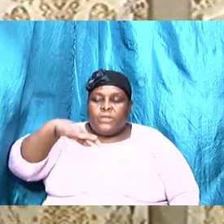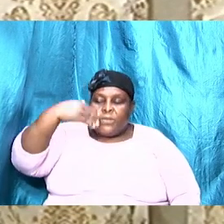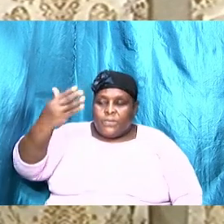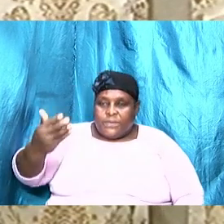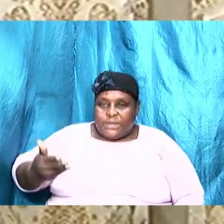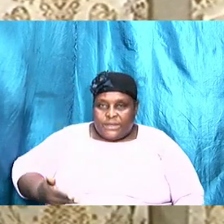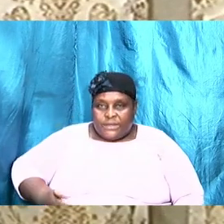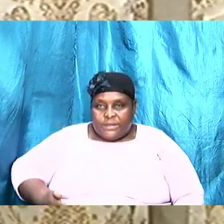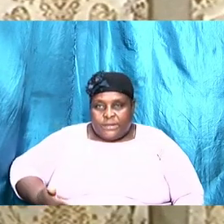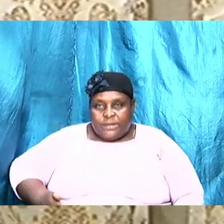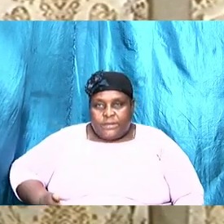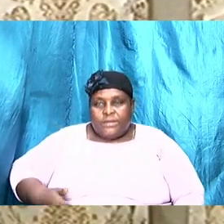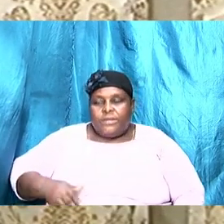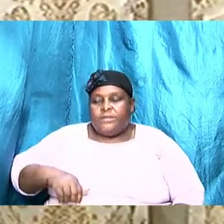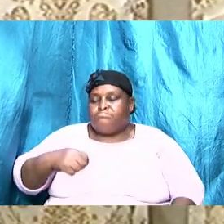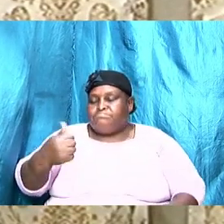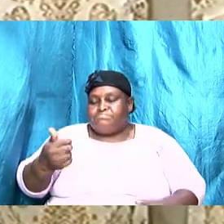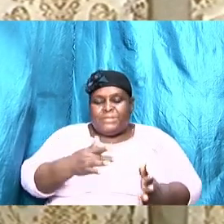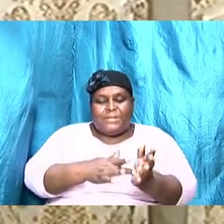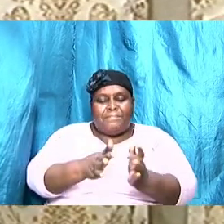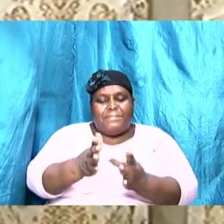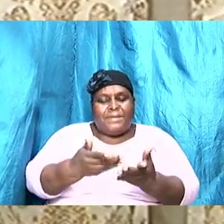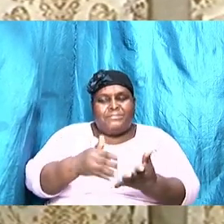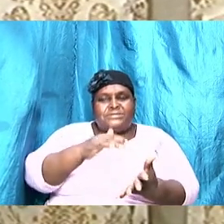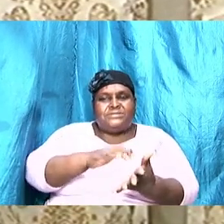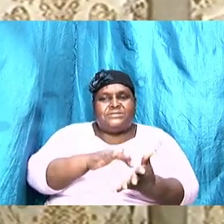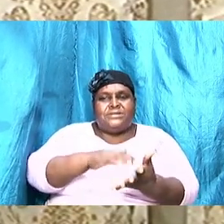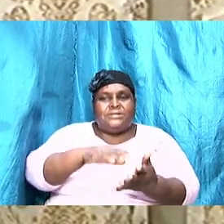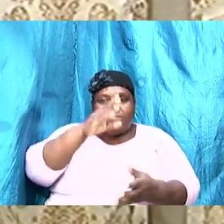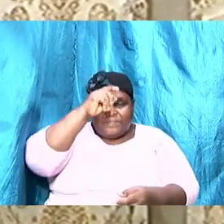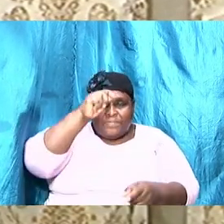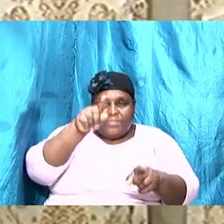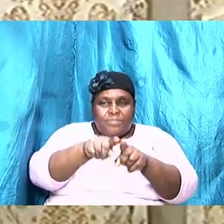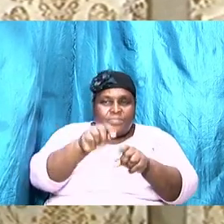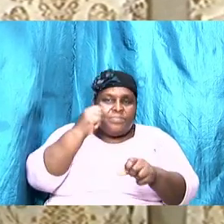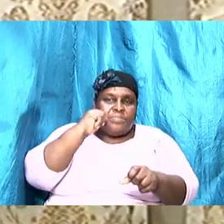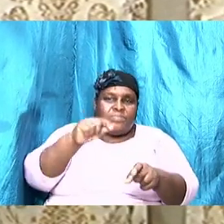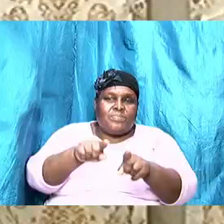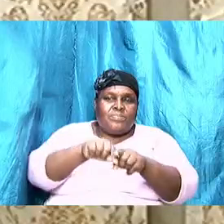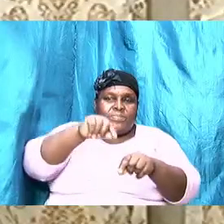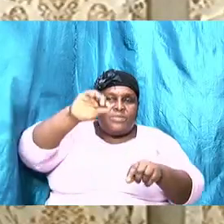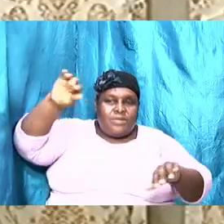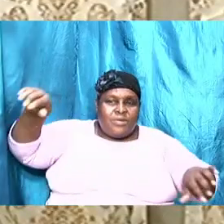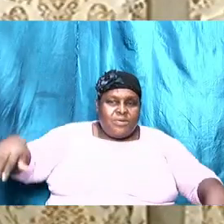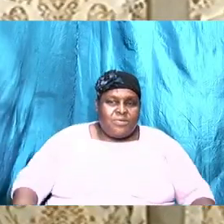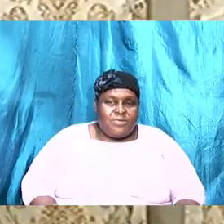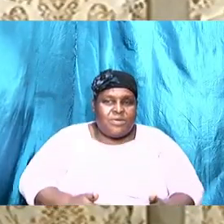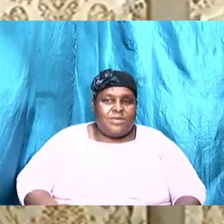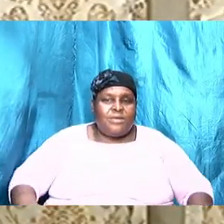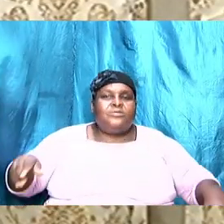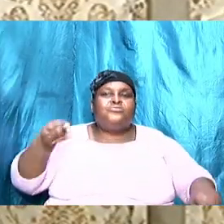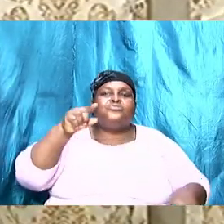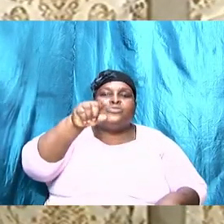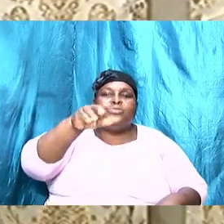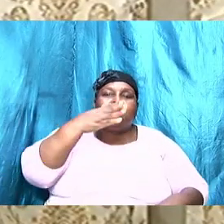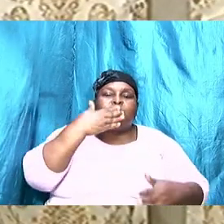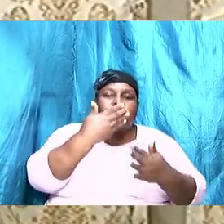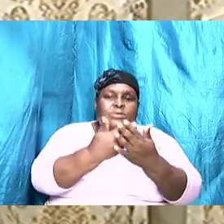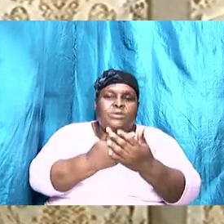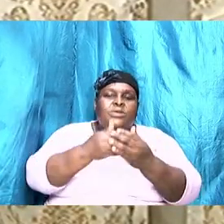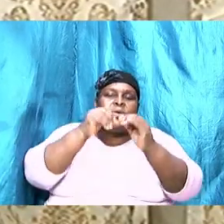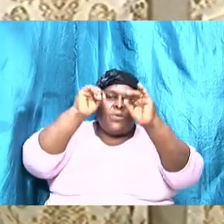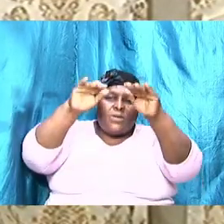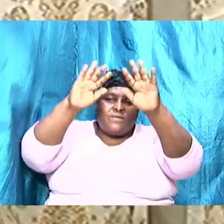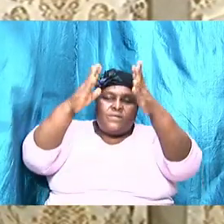Welcome to another Bible study, brothers and sisters. I greet you well in the wonderful